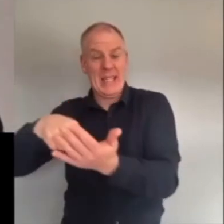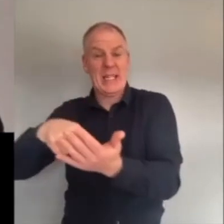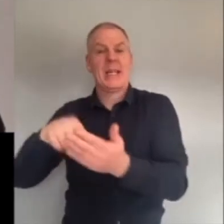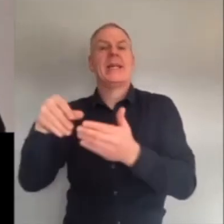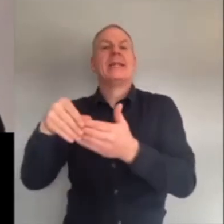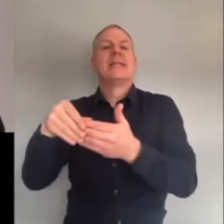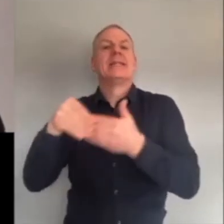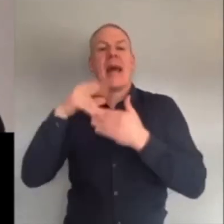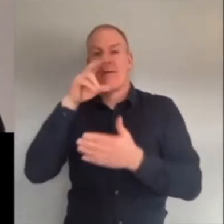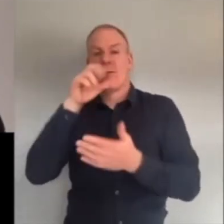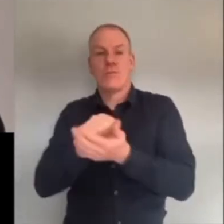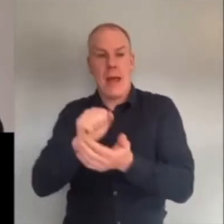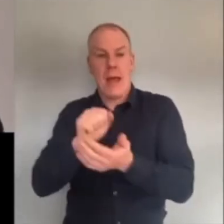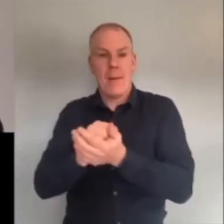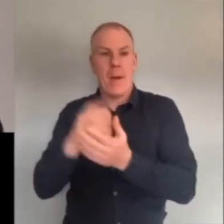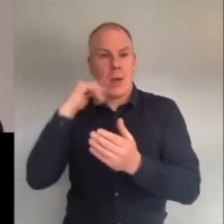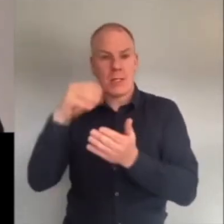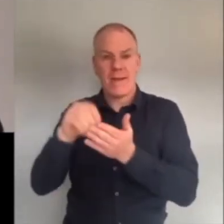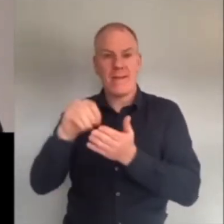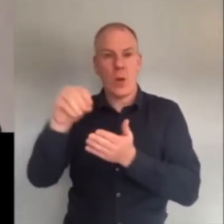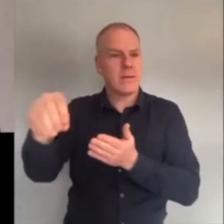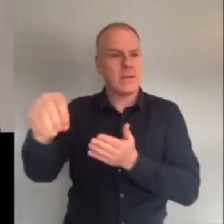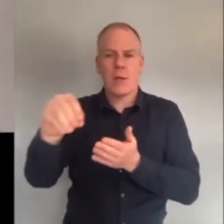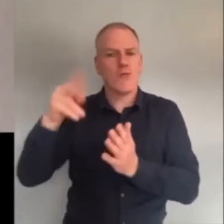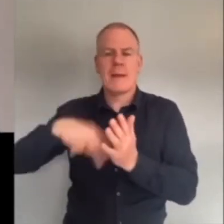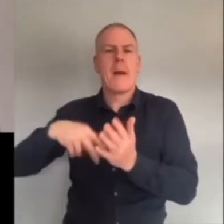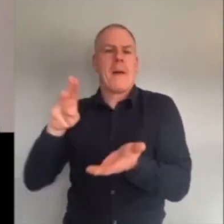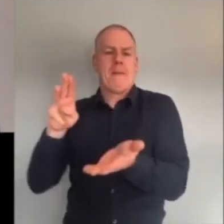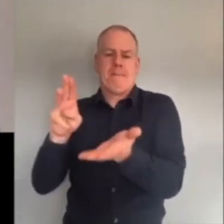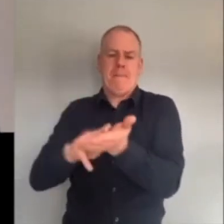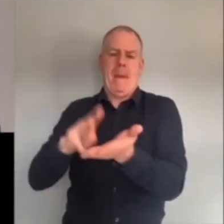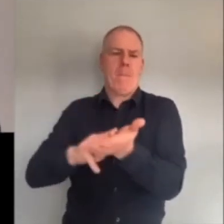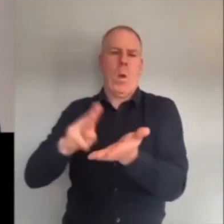the newspaper with their donations. They don't feel like mere readers. They are members.